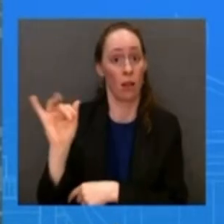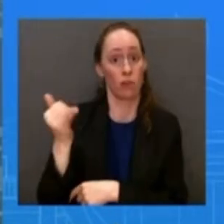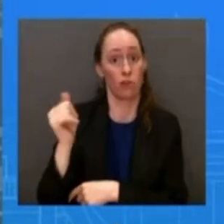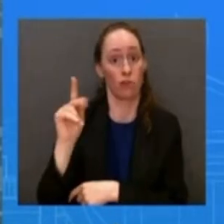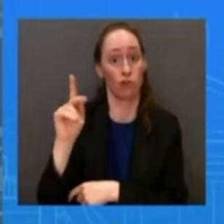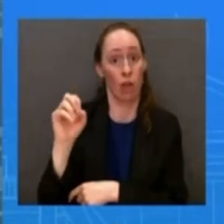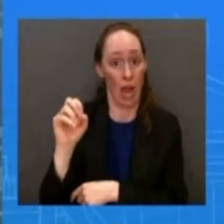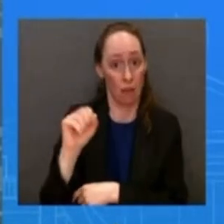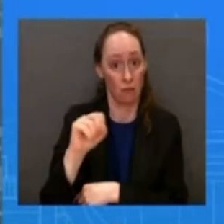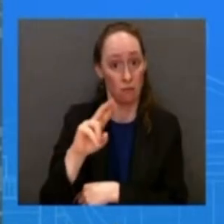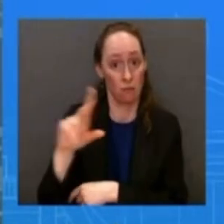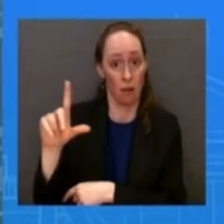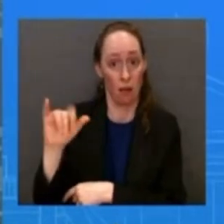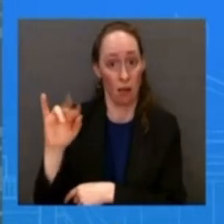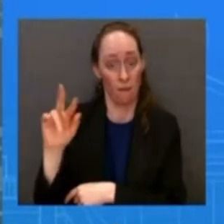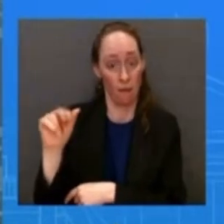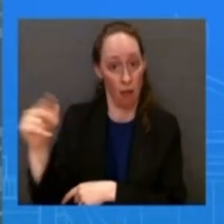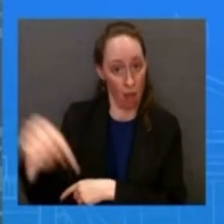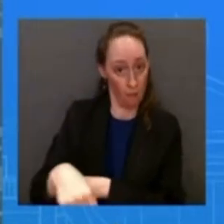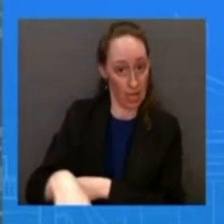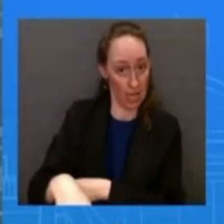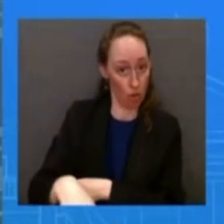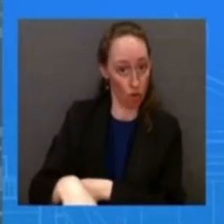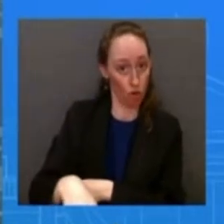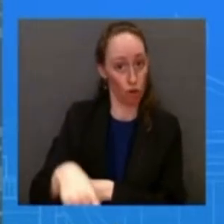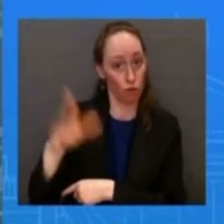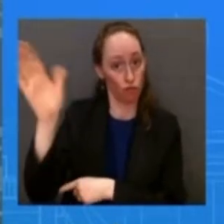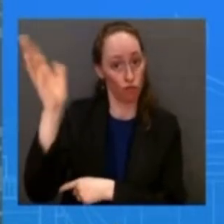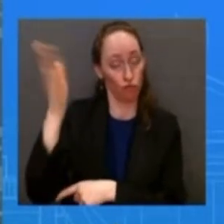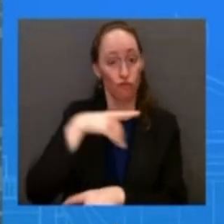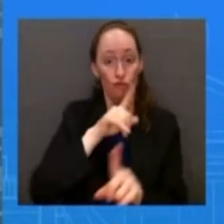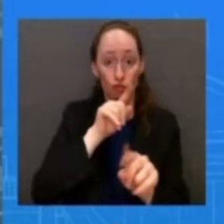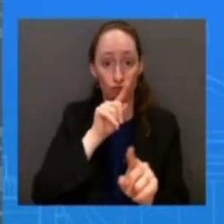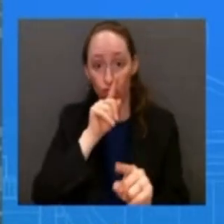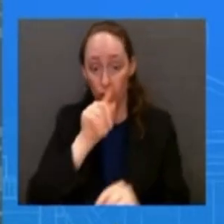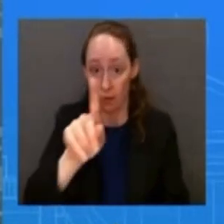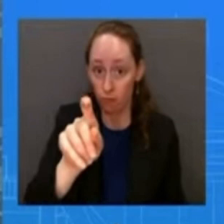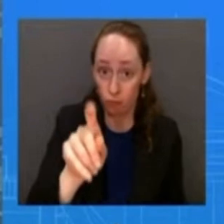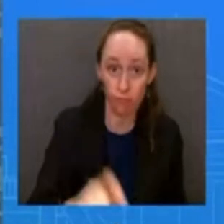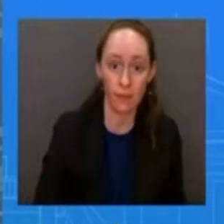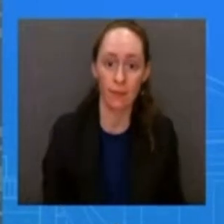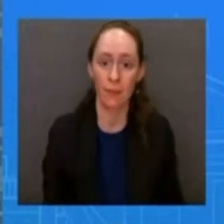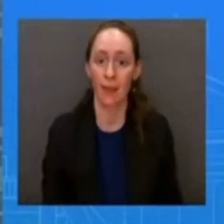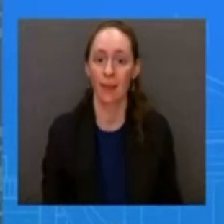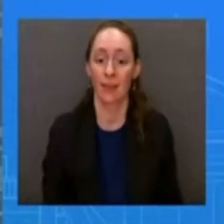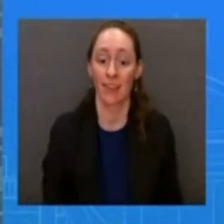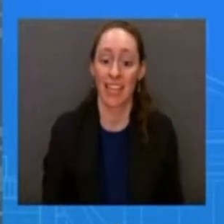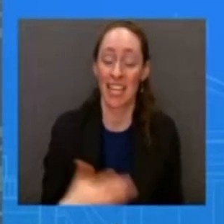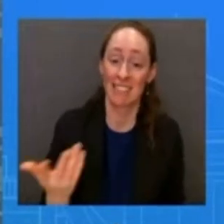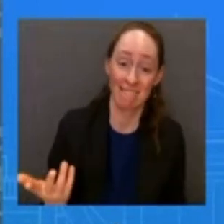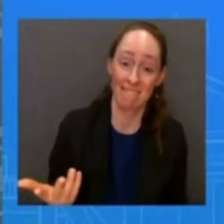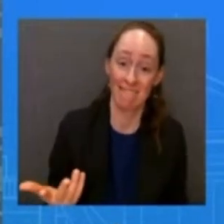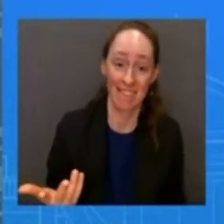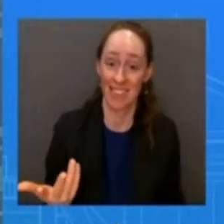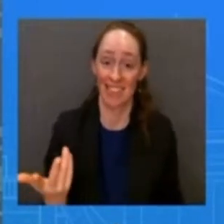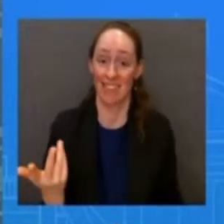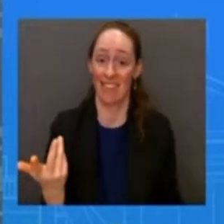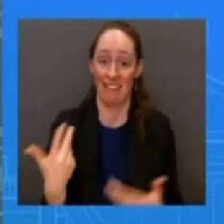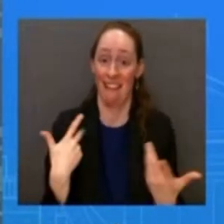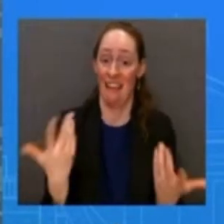would be joining if that were to occur later this week and we we're saying that we'll have information i just don't have anything else to share beyond that